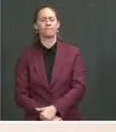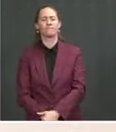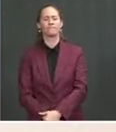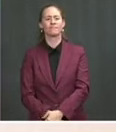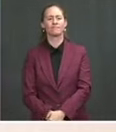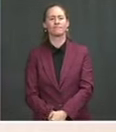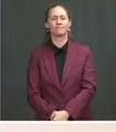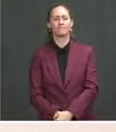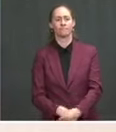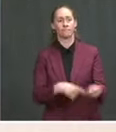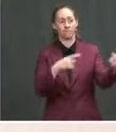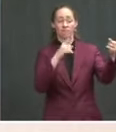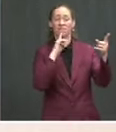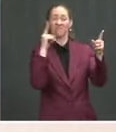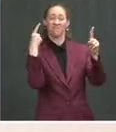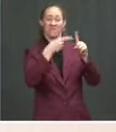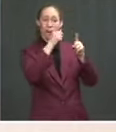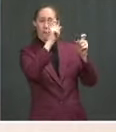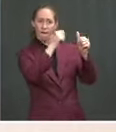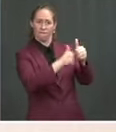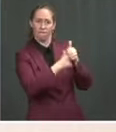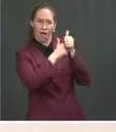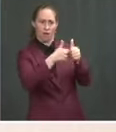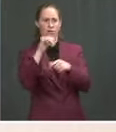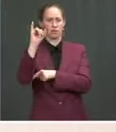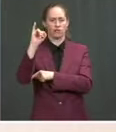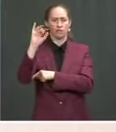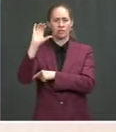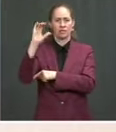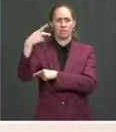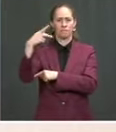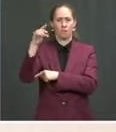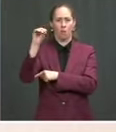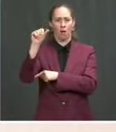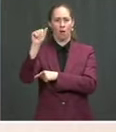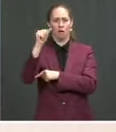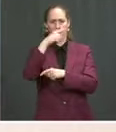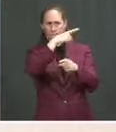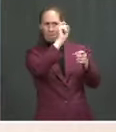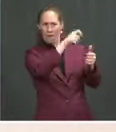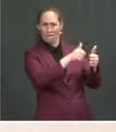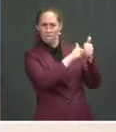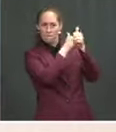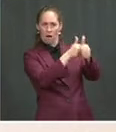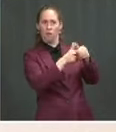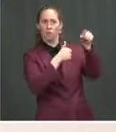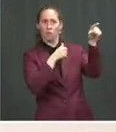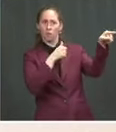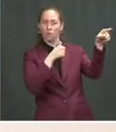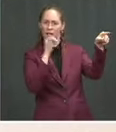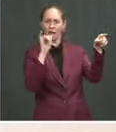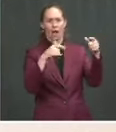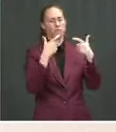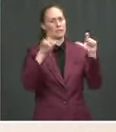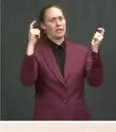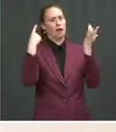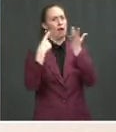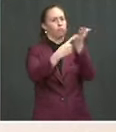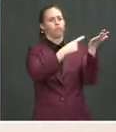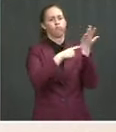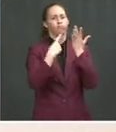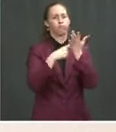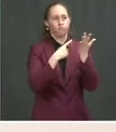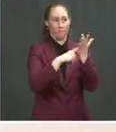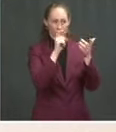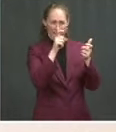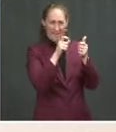with the JCPOA is a subject of the talks and of the discussions. And we certainly understand, as we've seen in past rounds